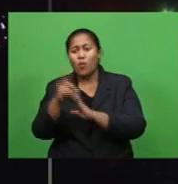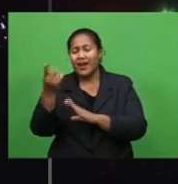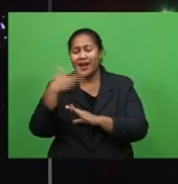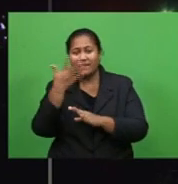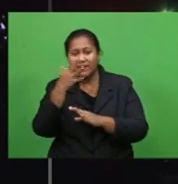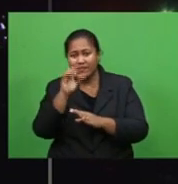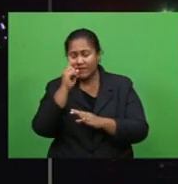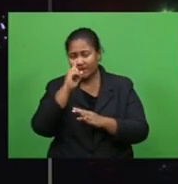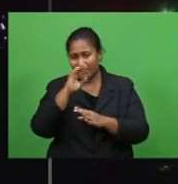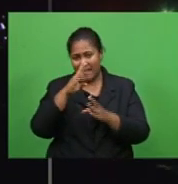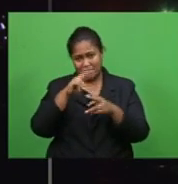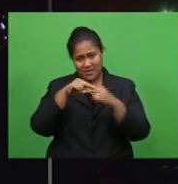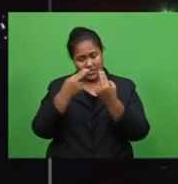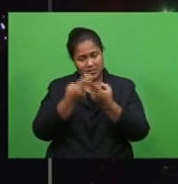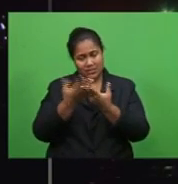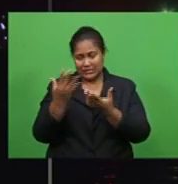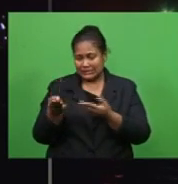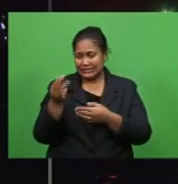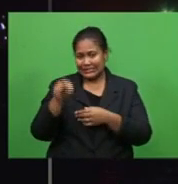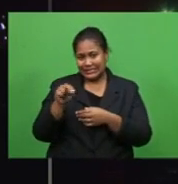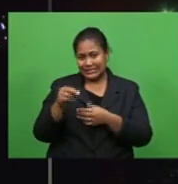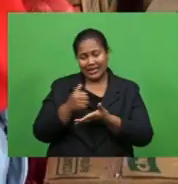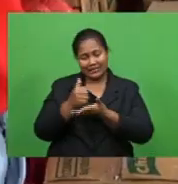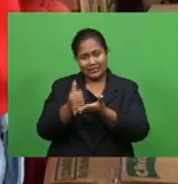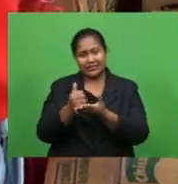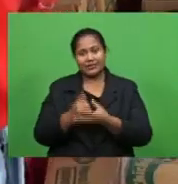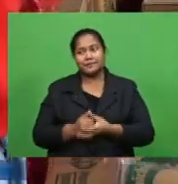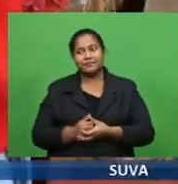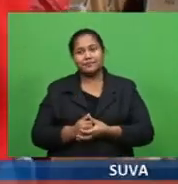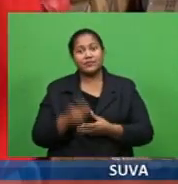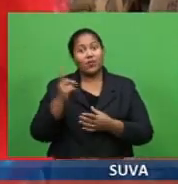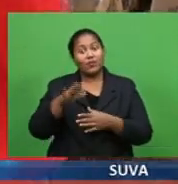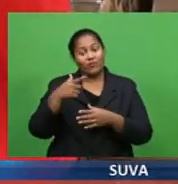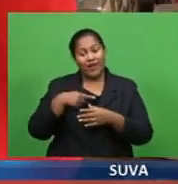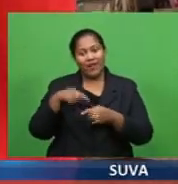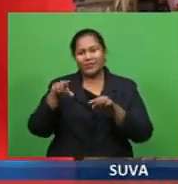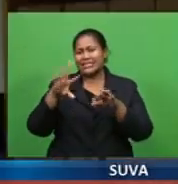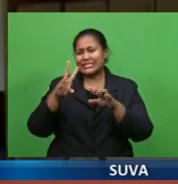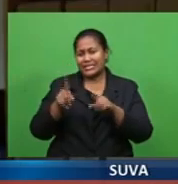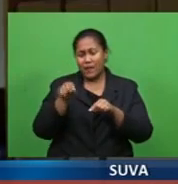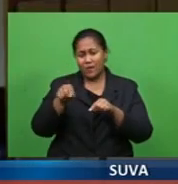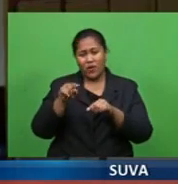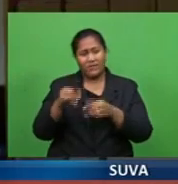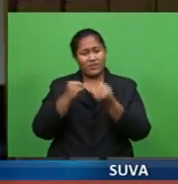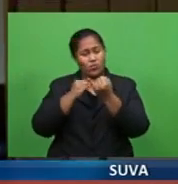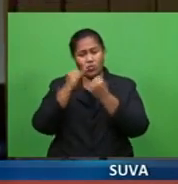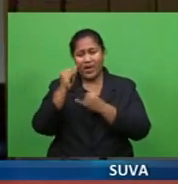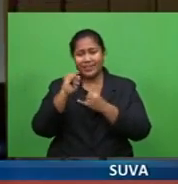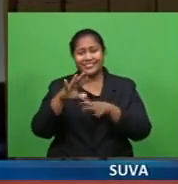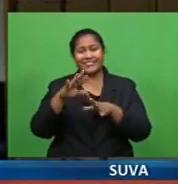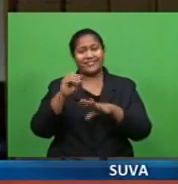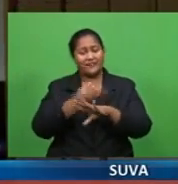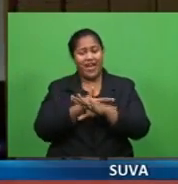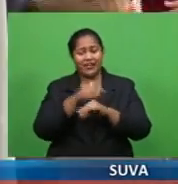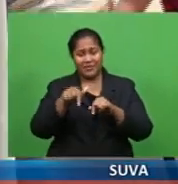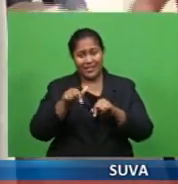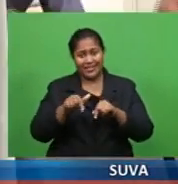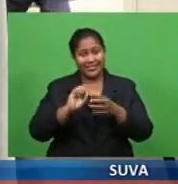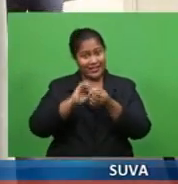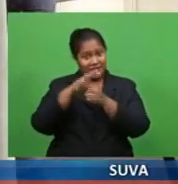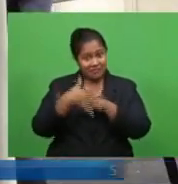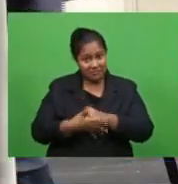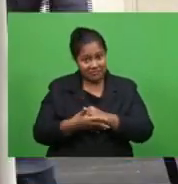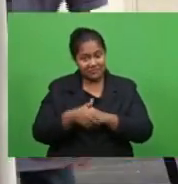of assistance. Faria Begum with this report. The disadvantaged are some of the worst affected by calamities such as COVID